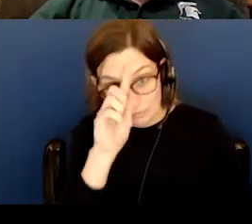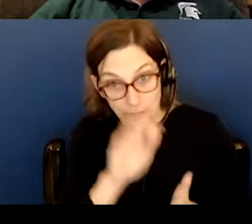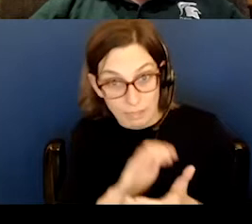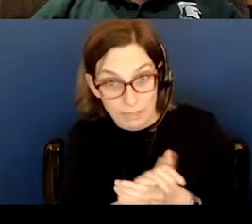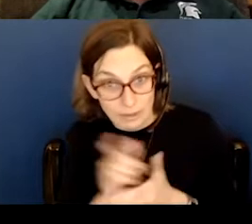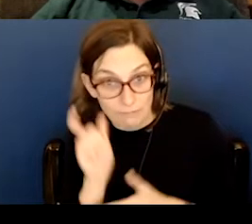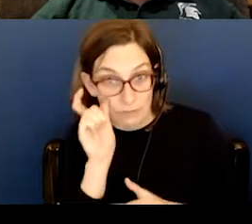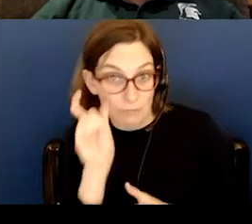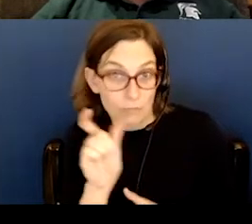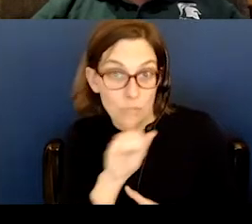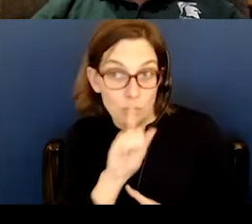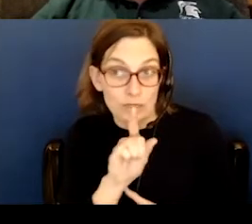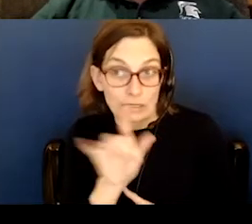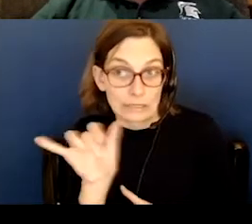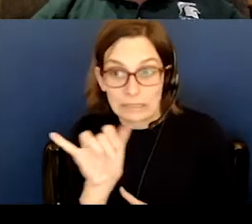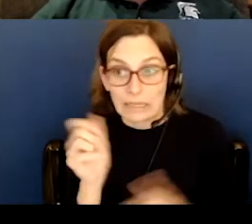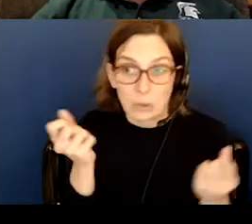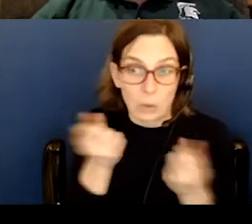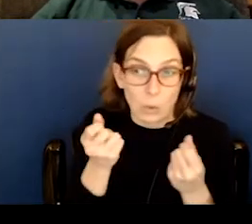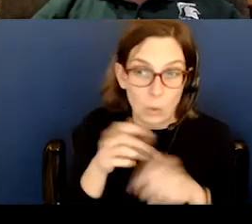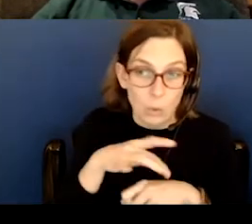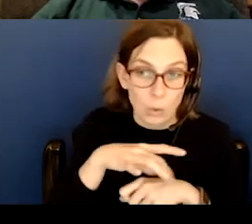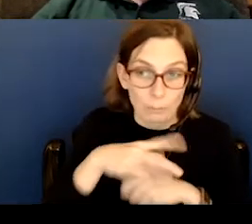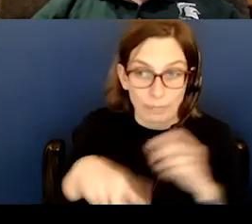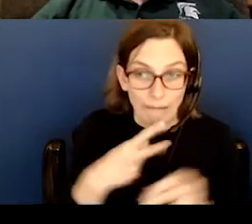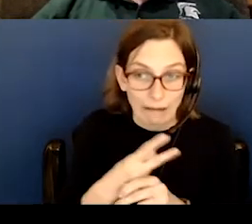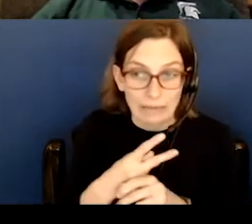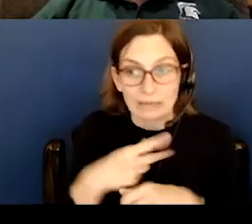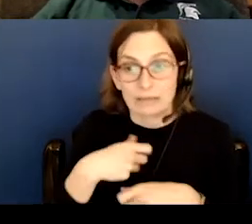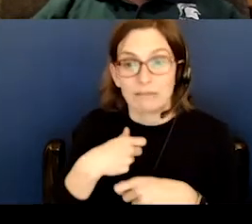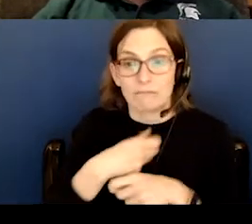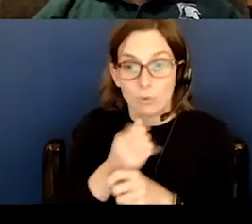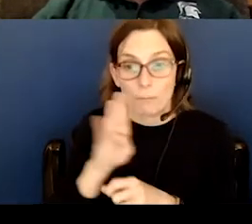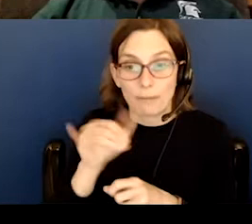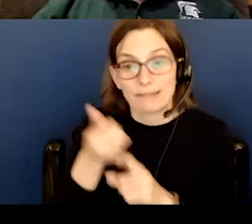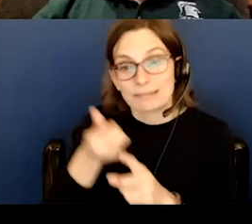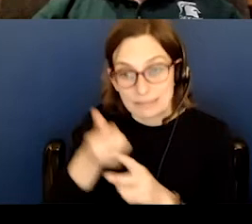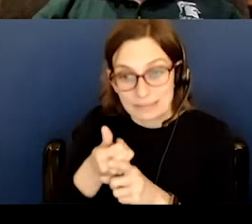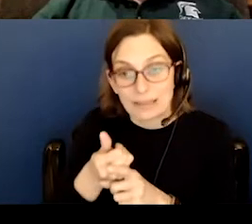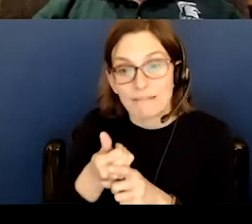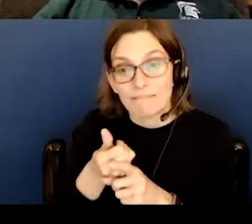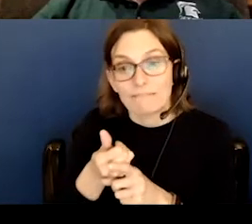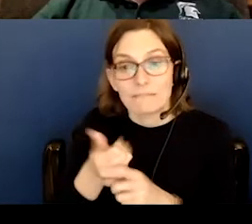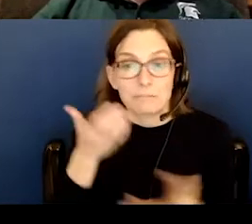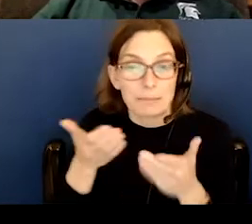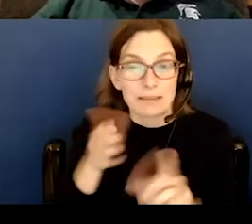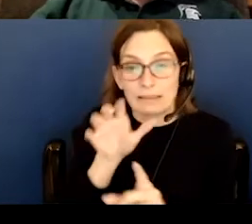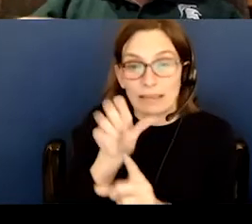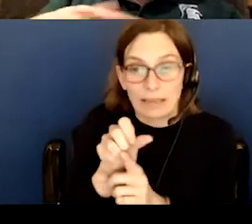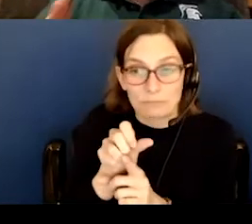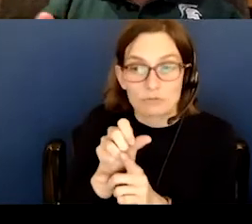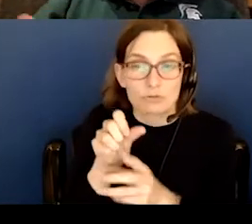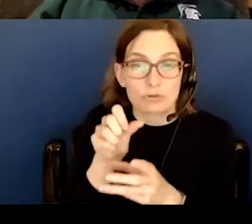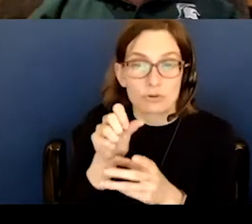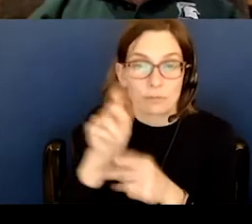is sort of like a co-planet and formed by itself, or perhaps is a captured planet that formed separately, then you